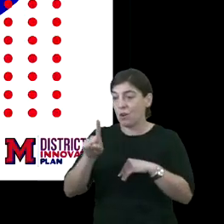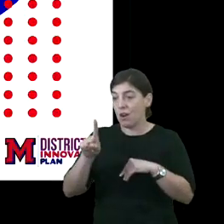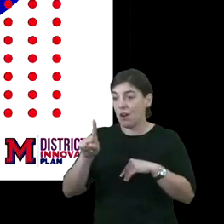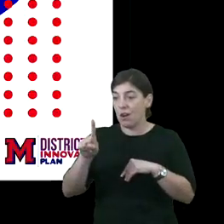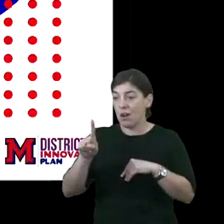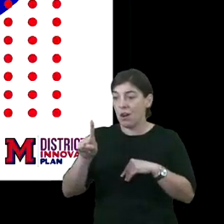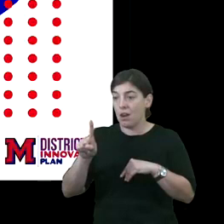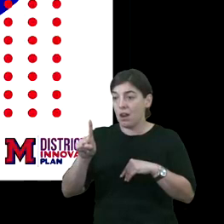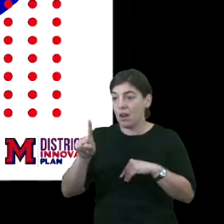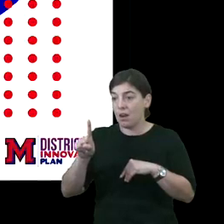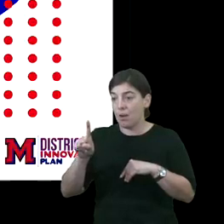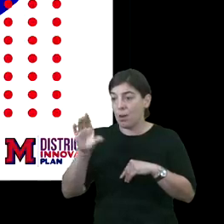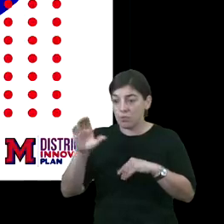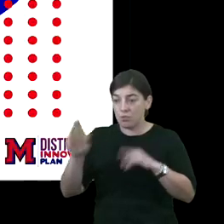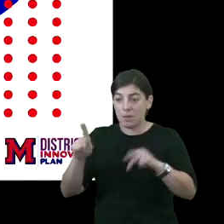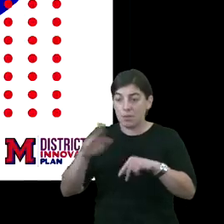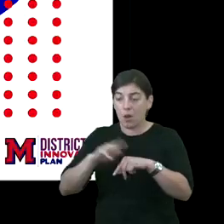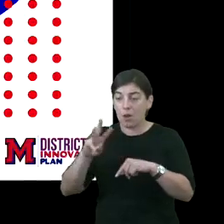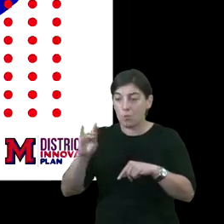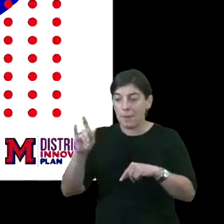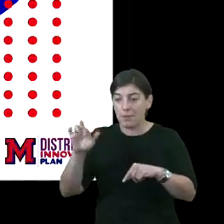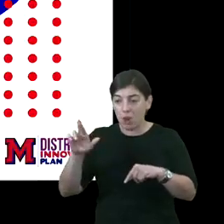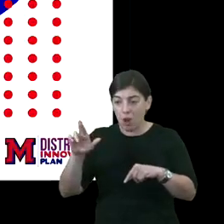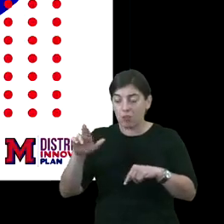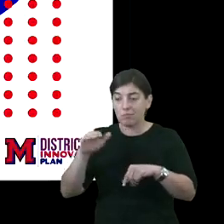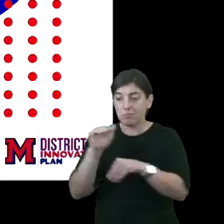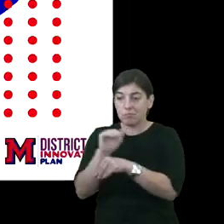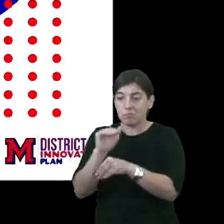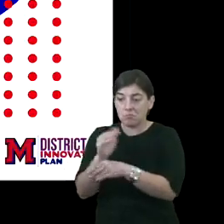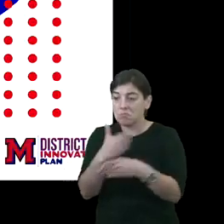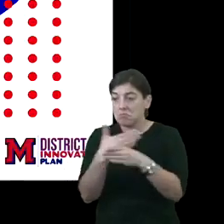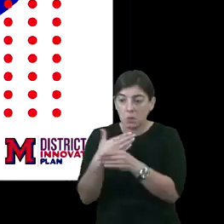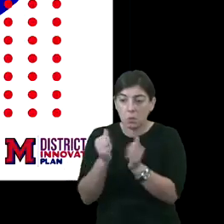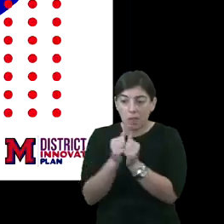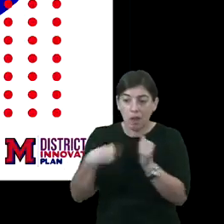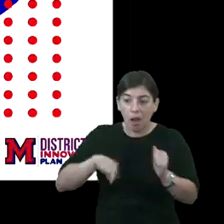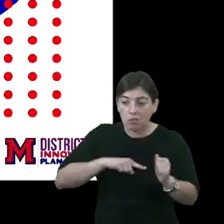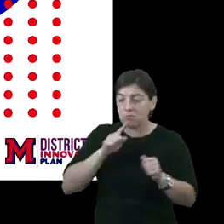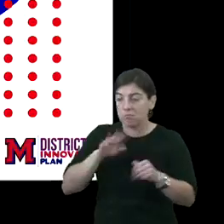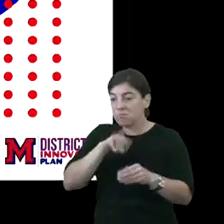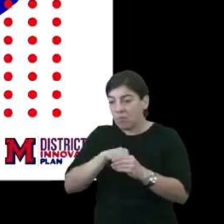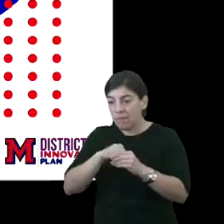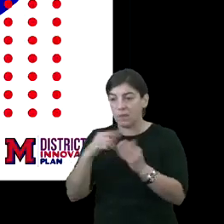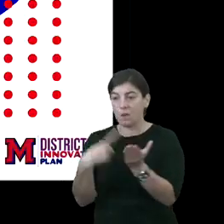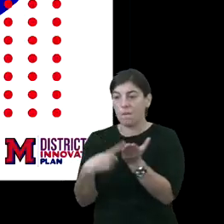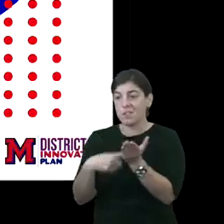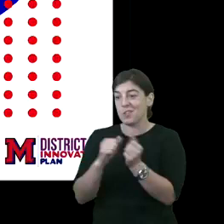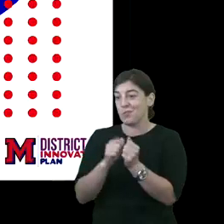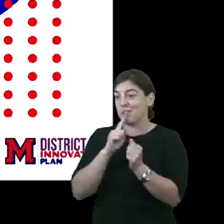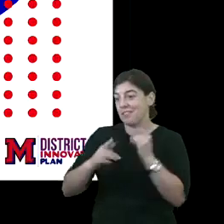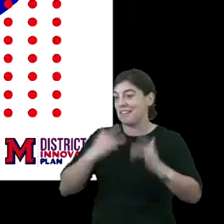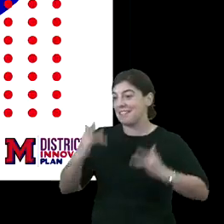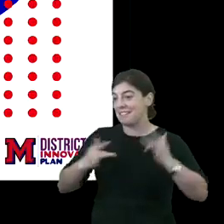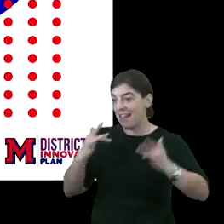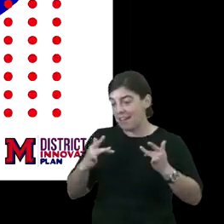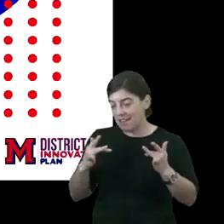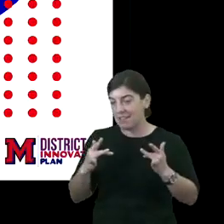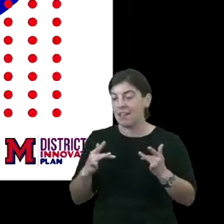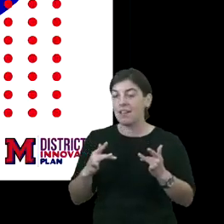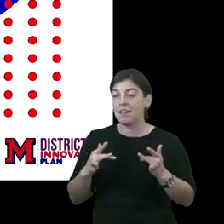webinar participants on this evening sharing with us and really being a part of the conversation. So we're really excited